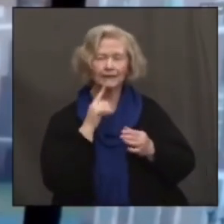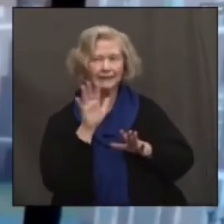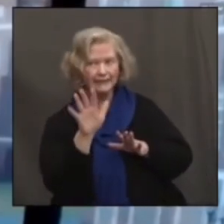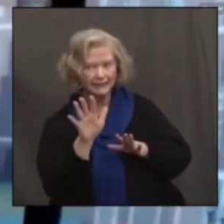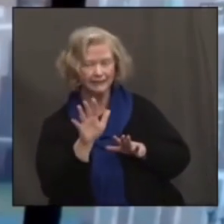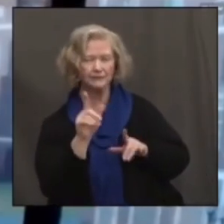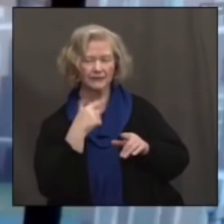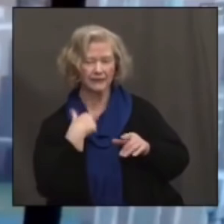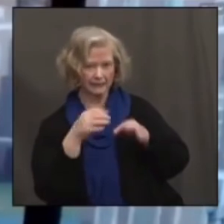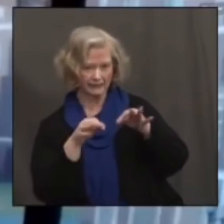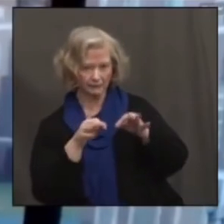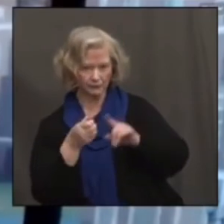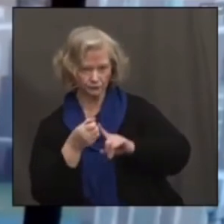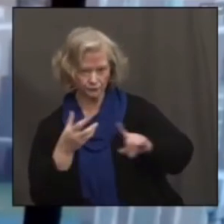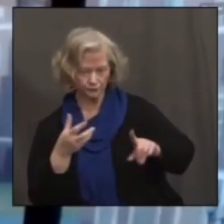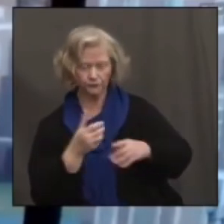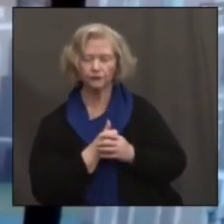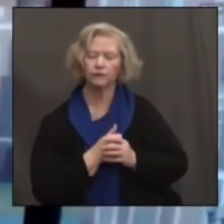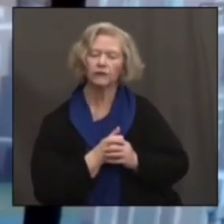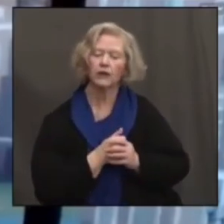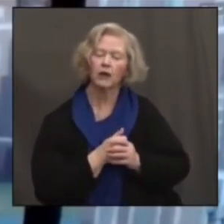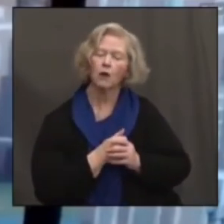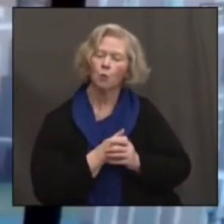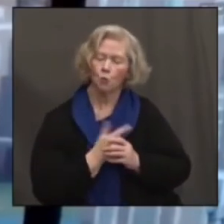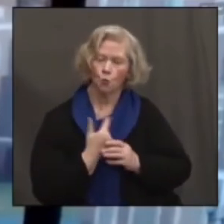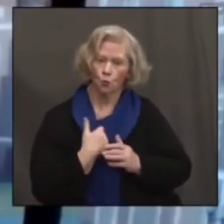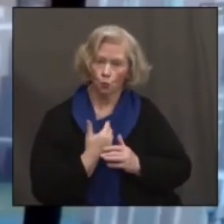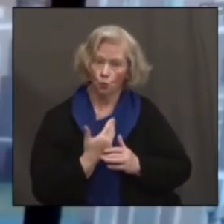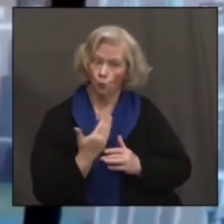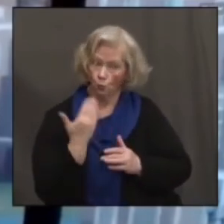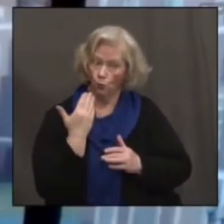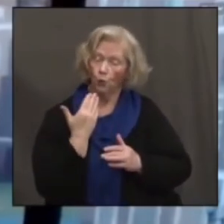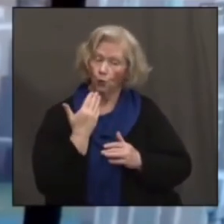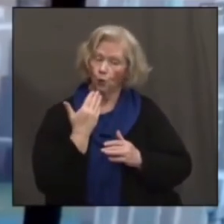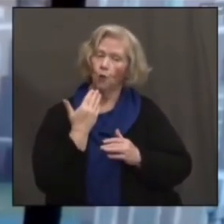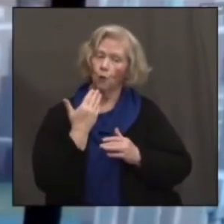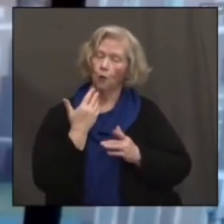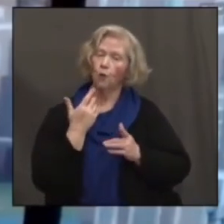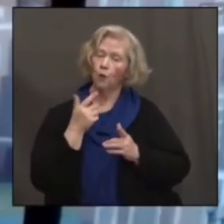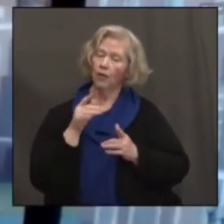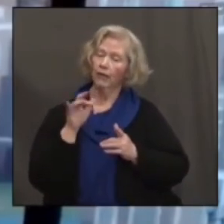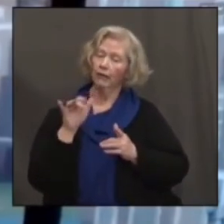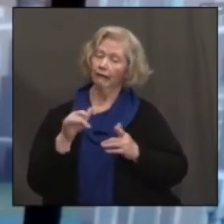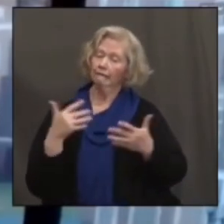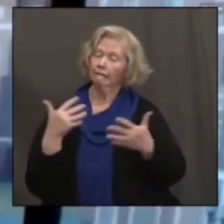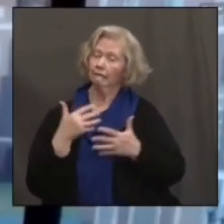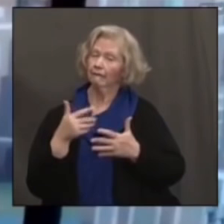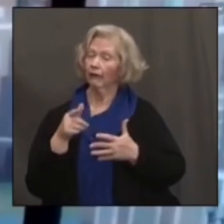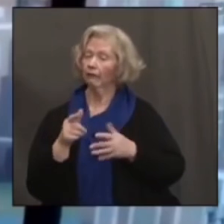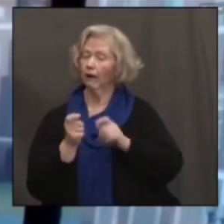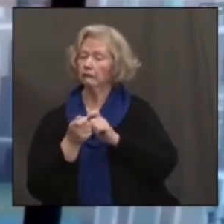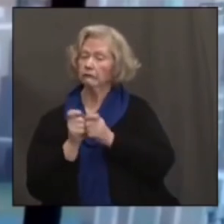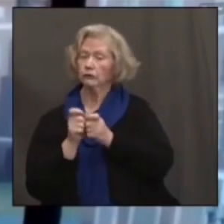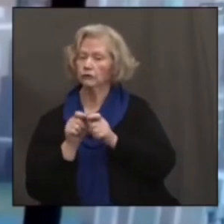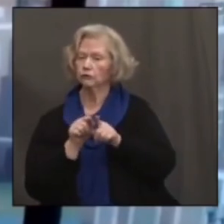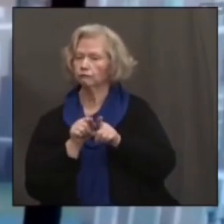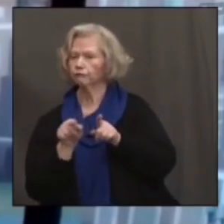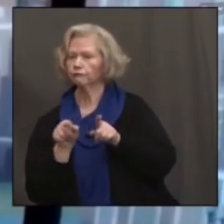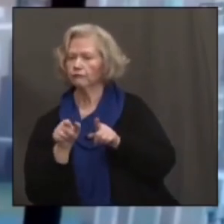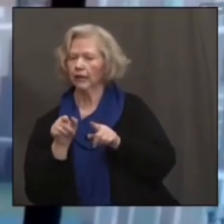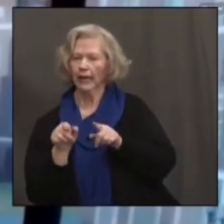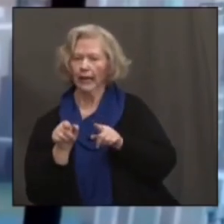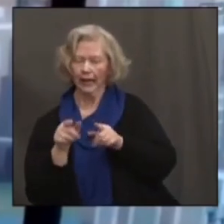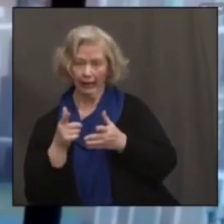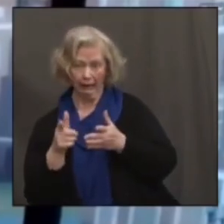we know we're certainly concerned about what we think are vaccine escape mutants. We still need more evidence to